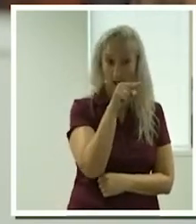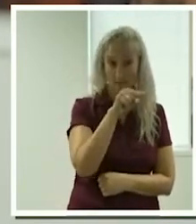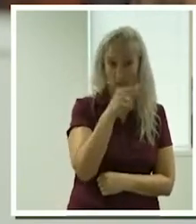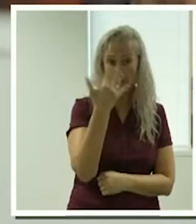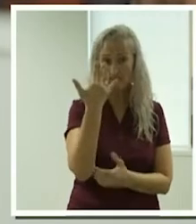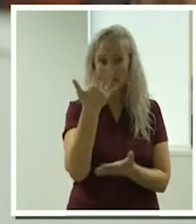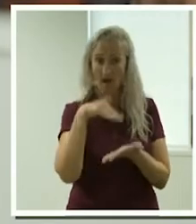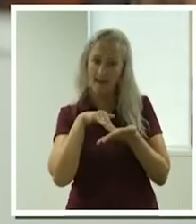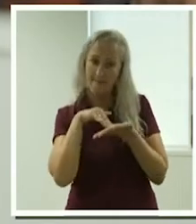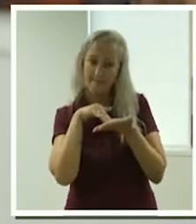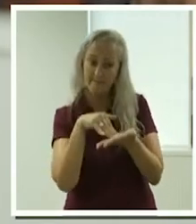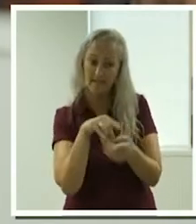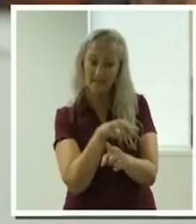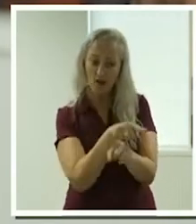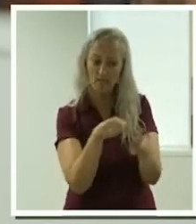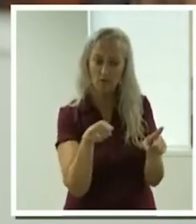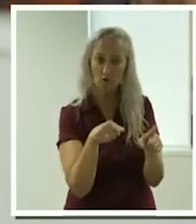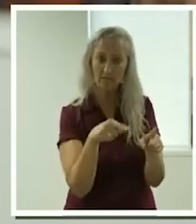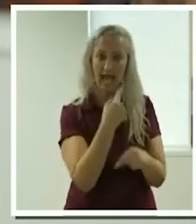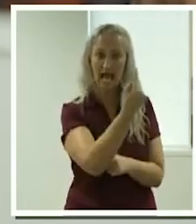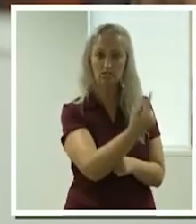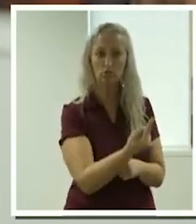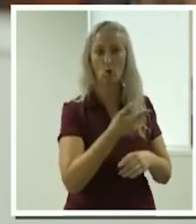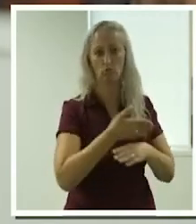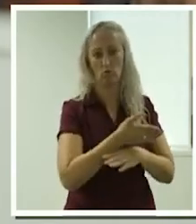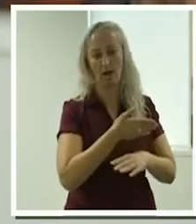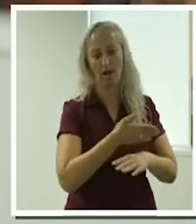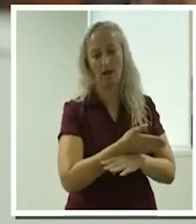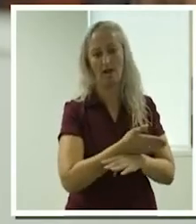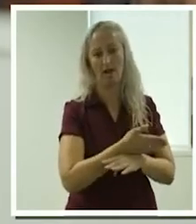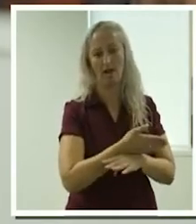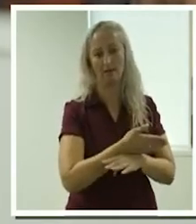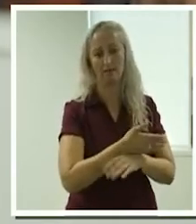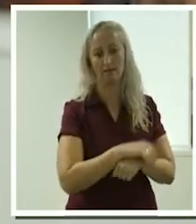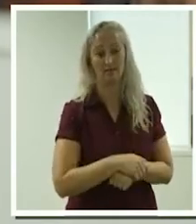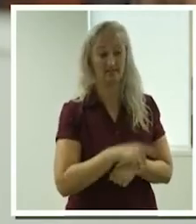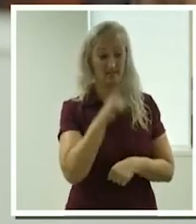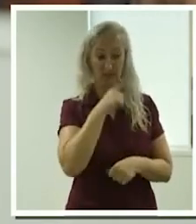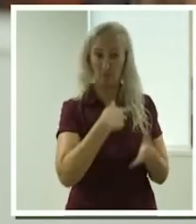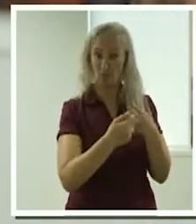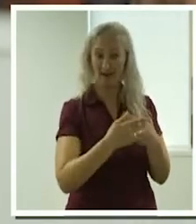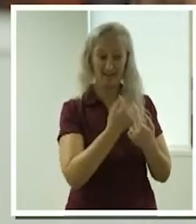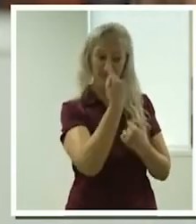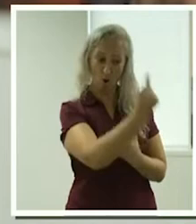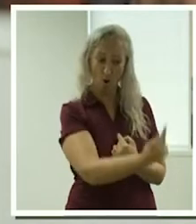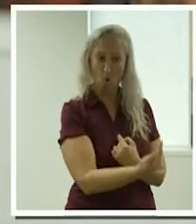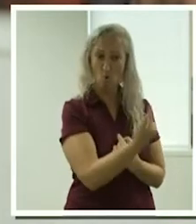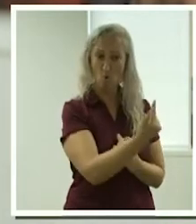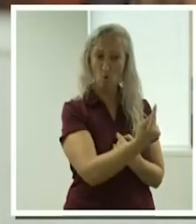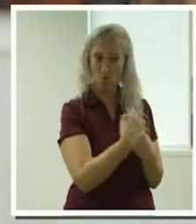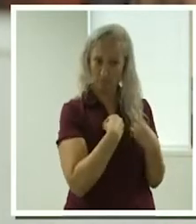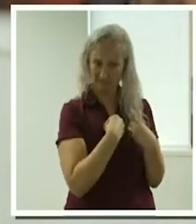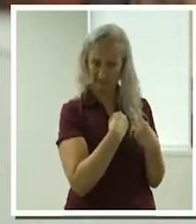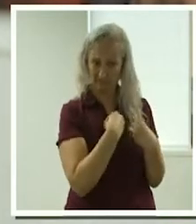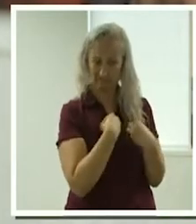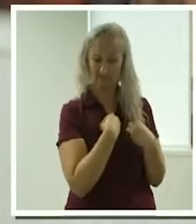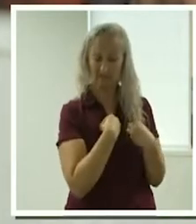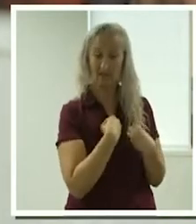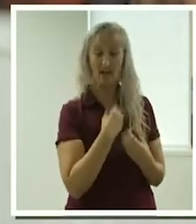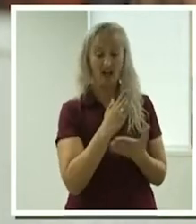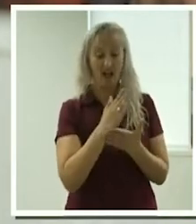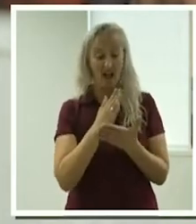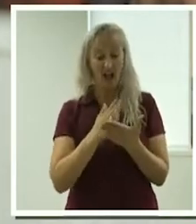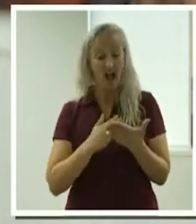of those that are sole traders. People running their own businesses and half a million